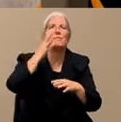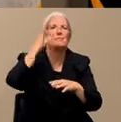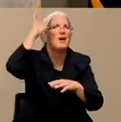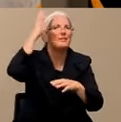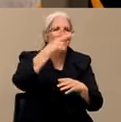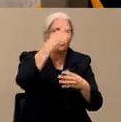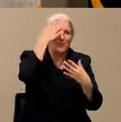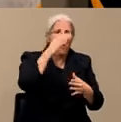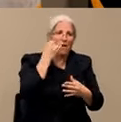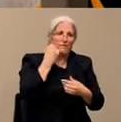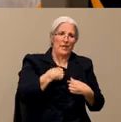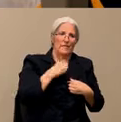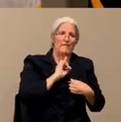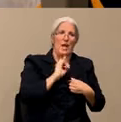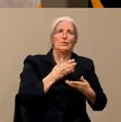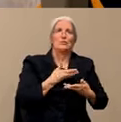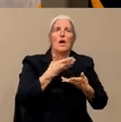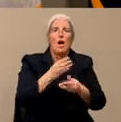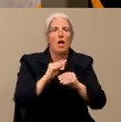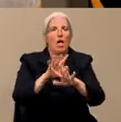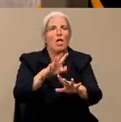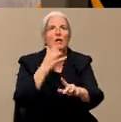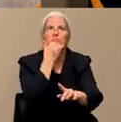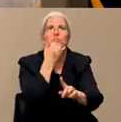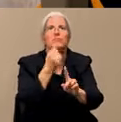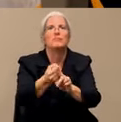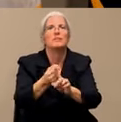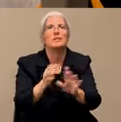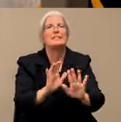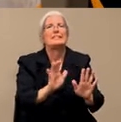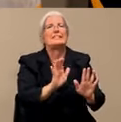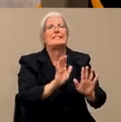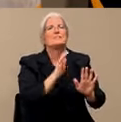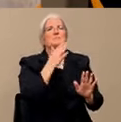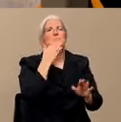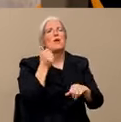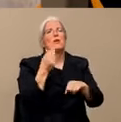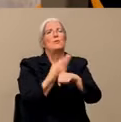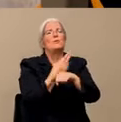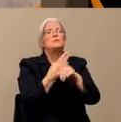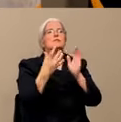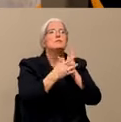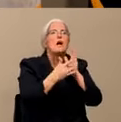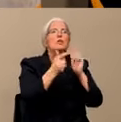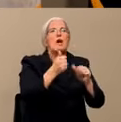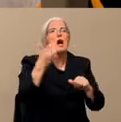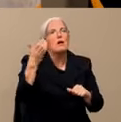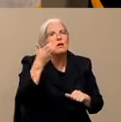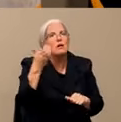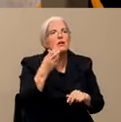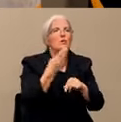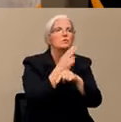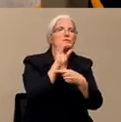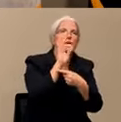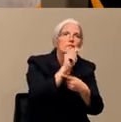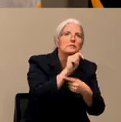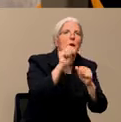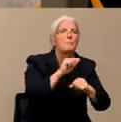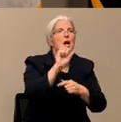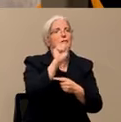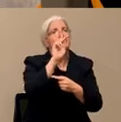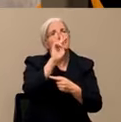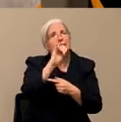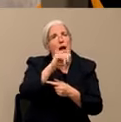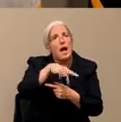them. What I would suggest is using the technology we have. We have FaceTime. We have Skype. We have, I don't know, so many